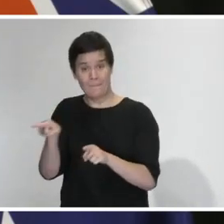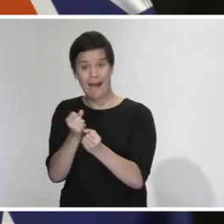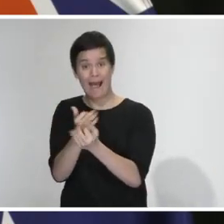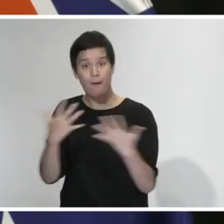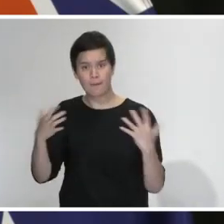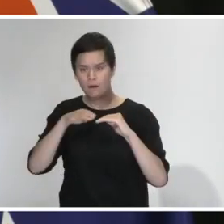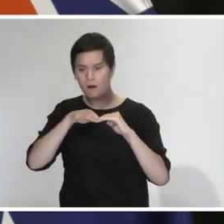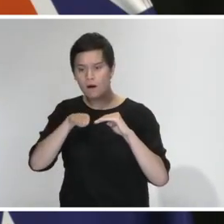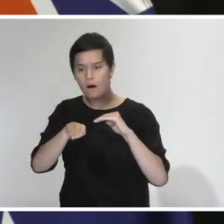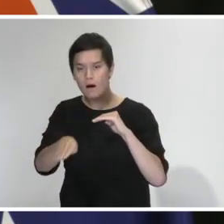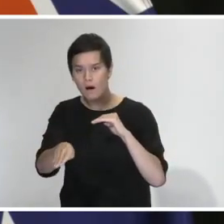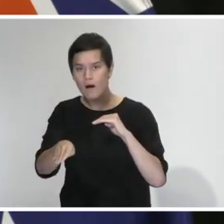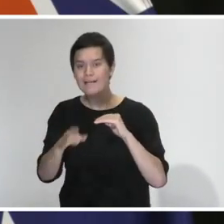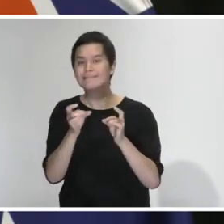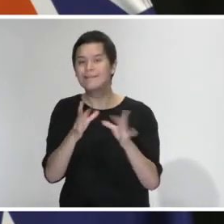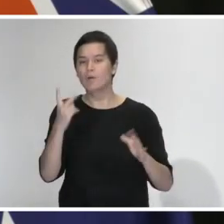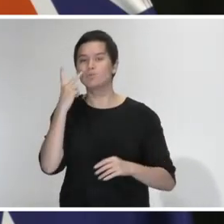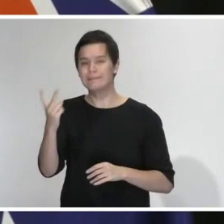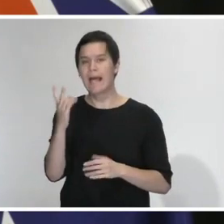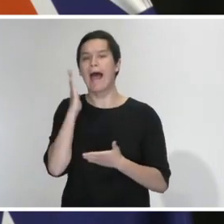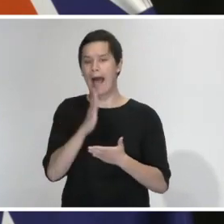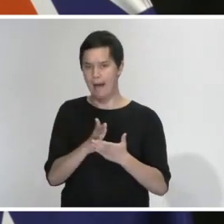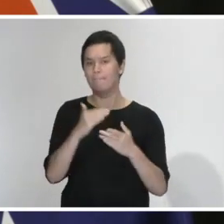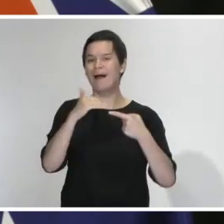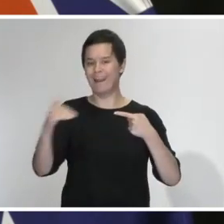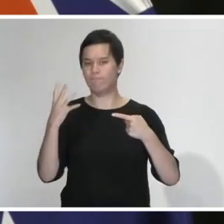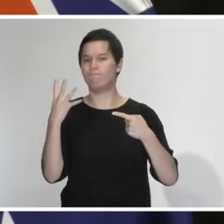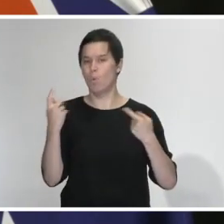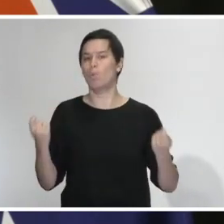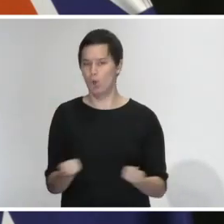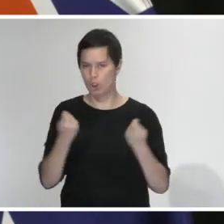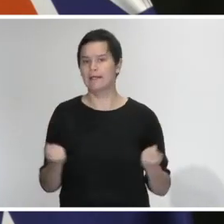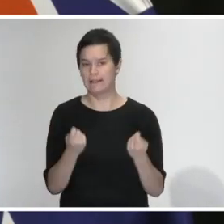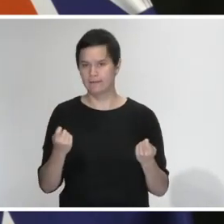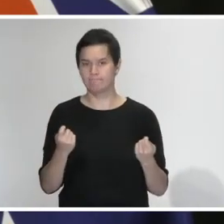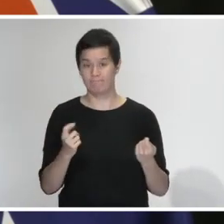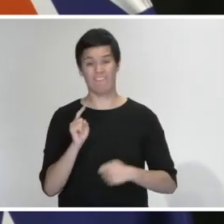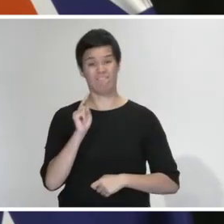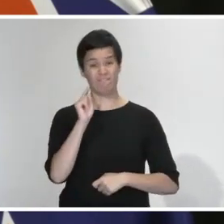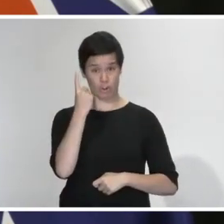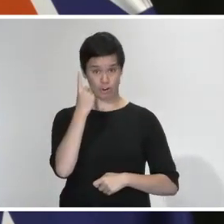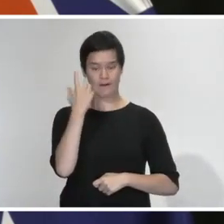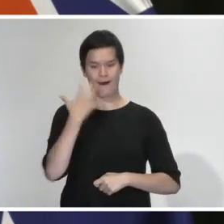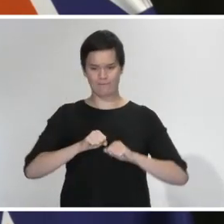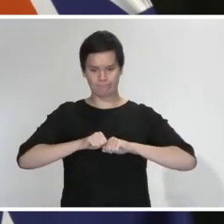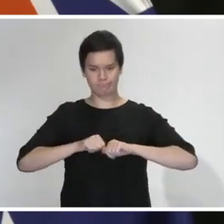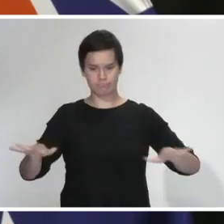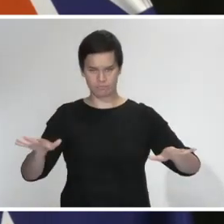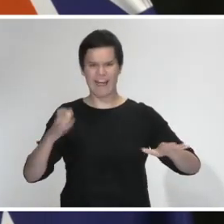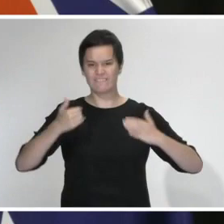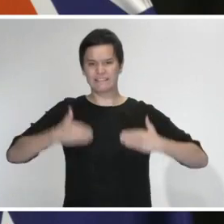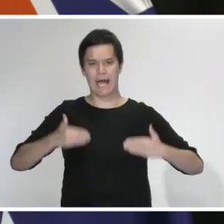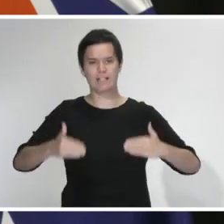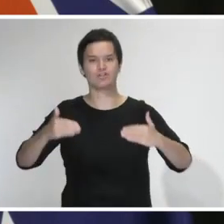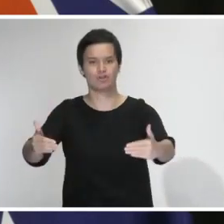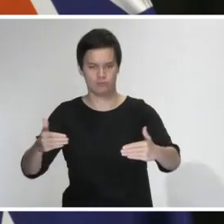working. John explains we need to go through three phases. You start with our outbreak then secondly you want linear which we have